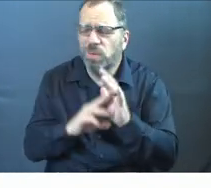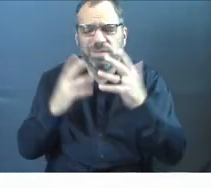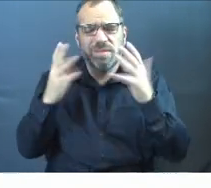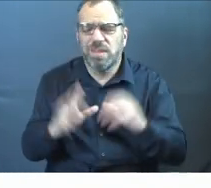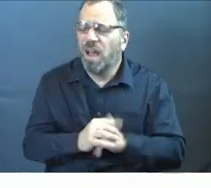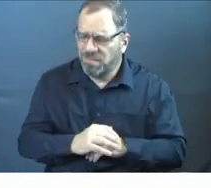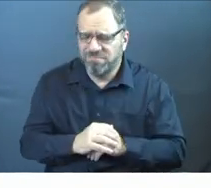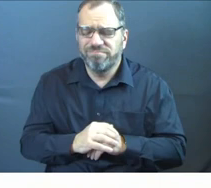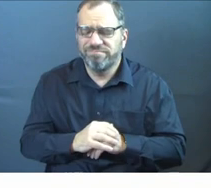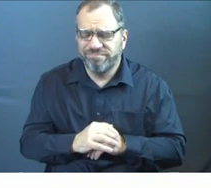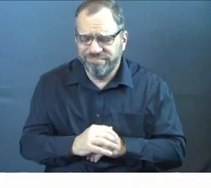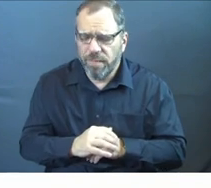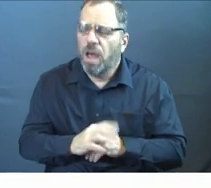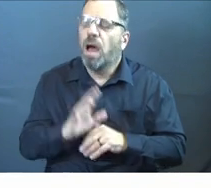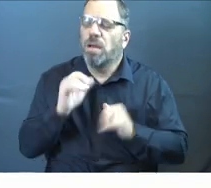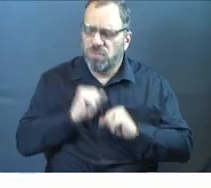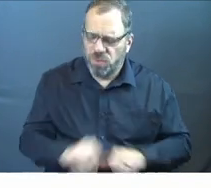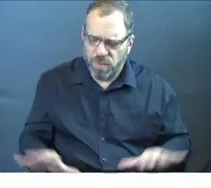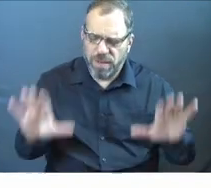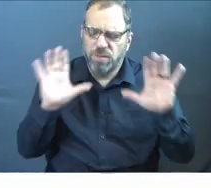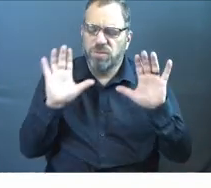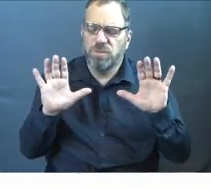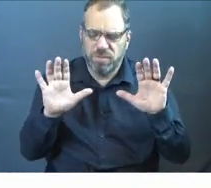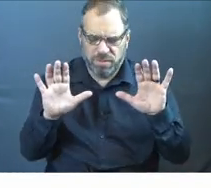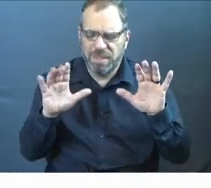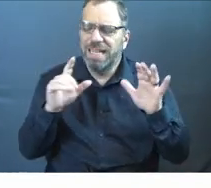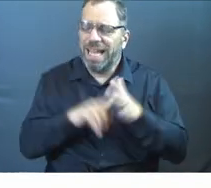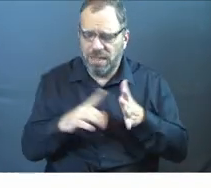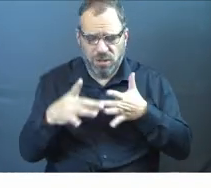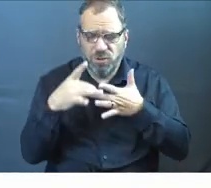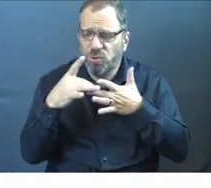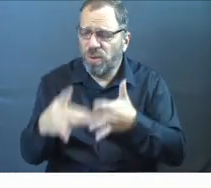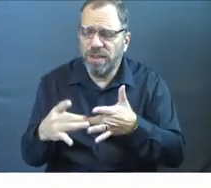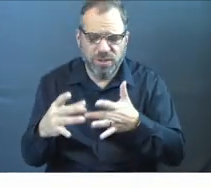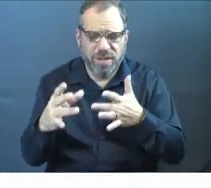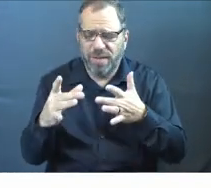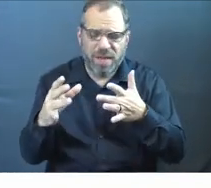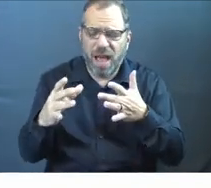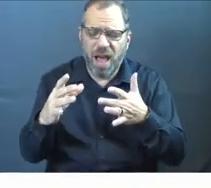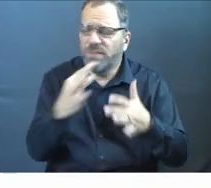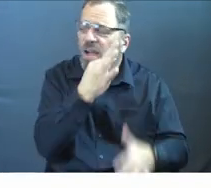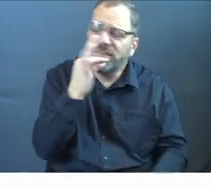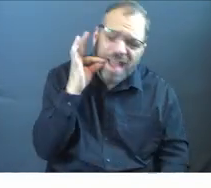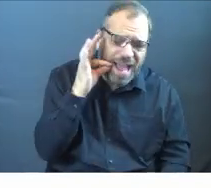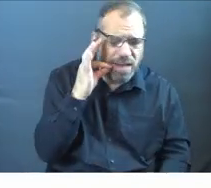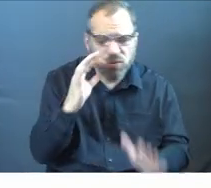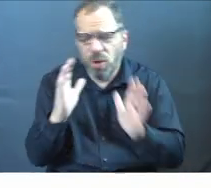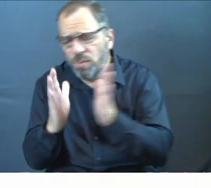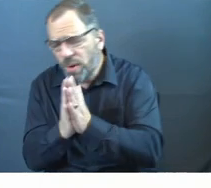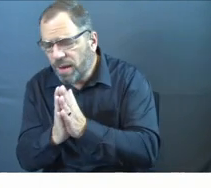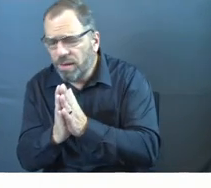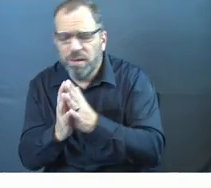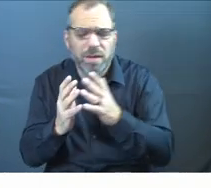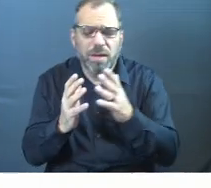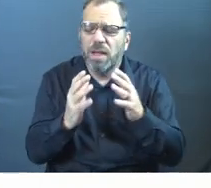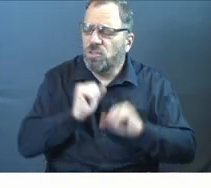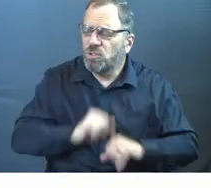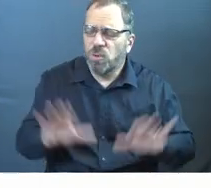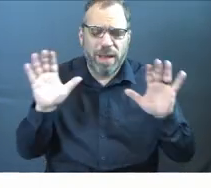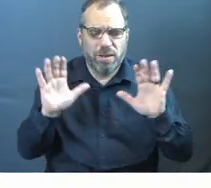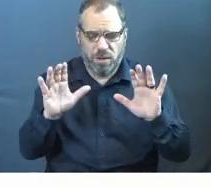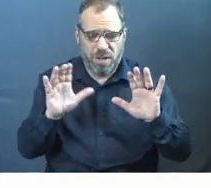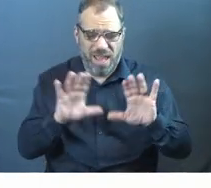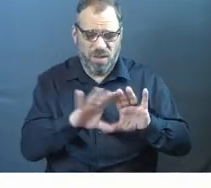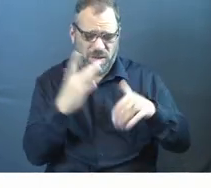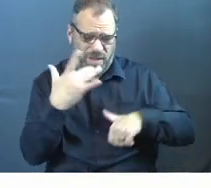in them simply, God. We surrender it to you, God. We surrender the direction of our fast, God, of our prayer time to you. We surrender those